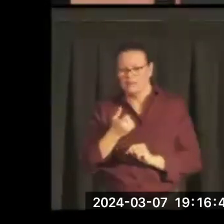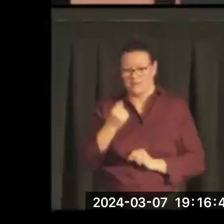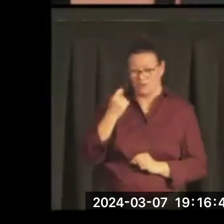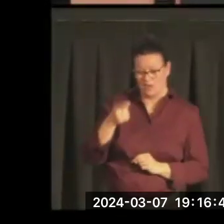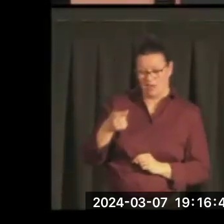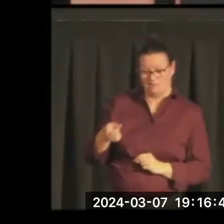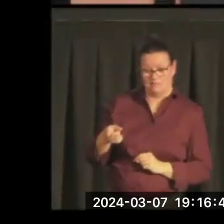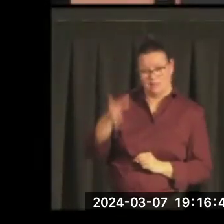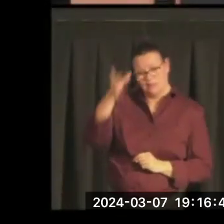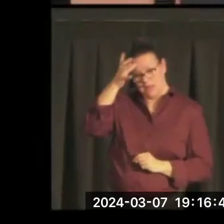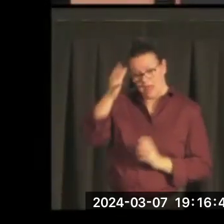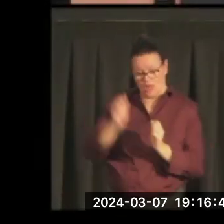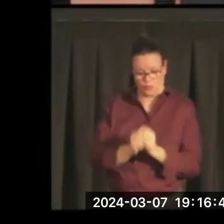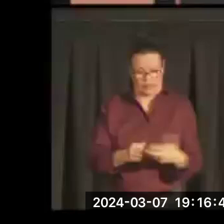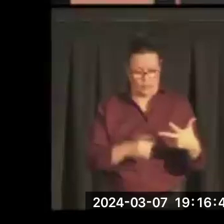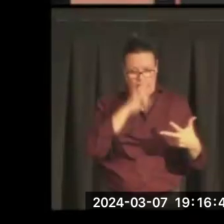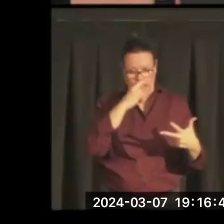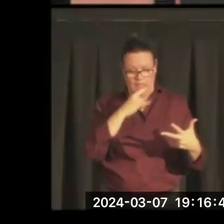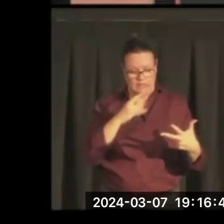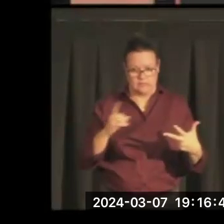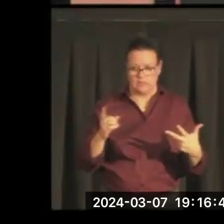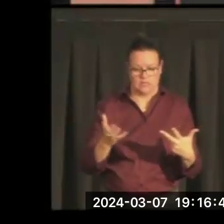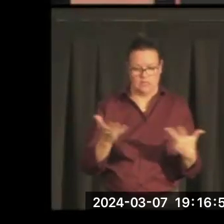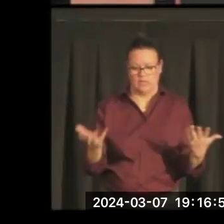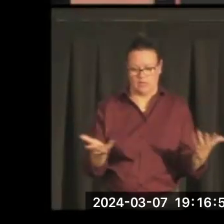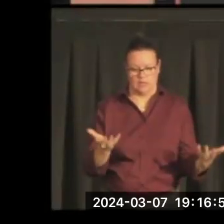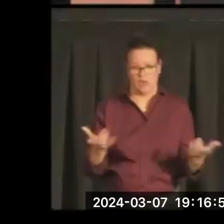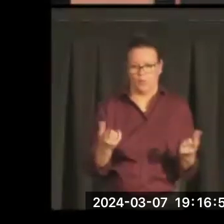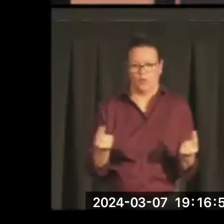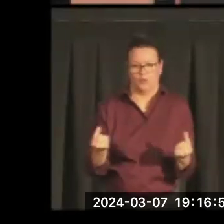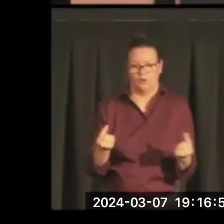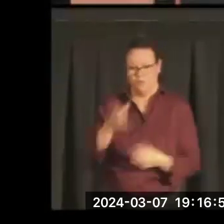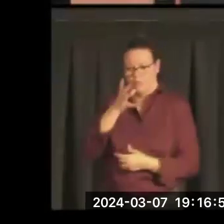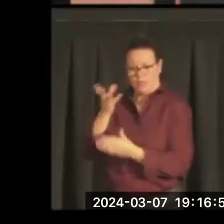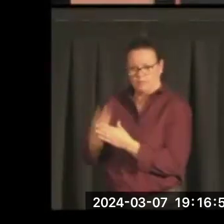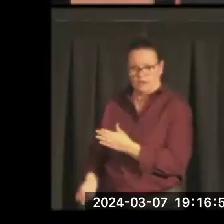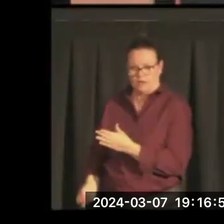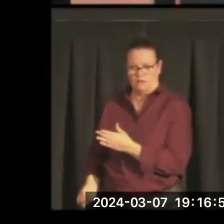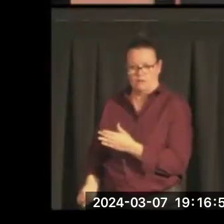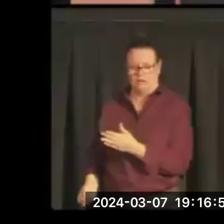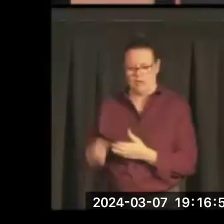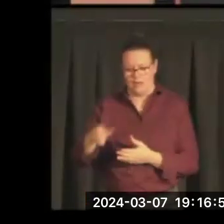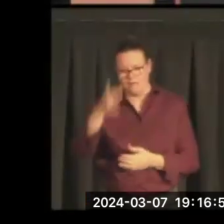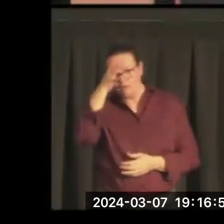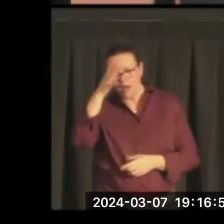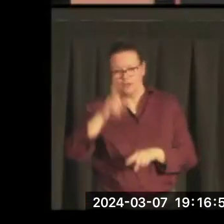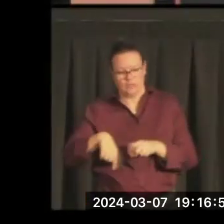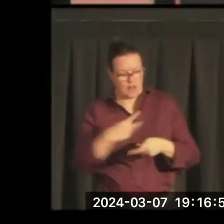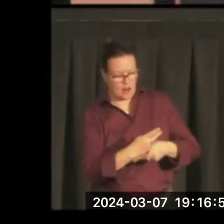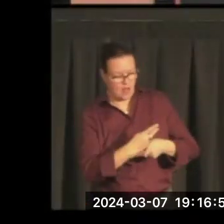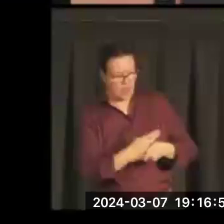What to do with them? No mother, father who is incapable of caring for him. And he calls, his father